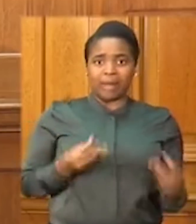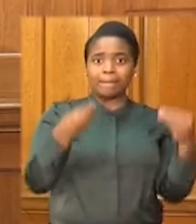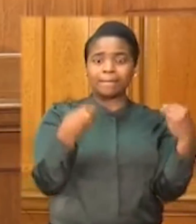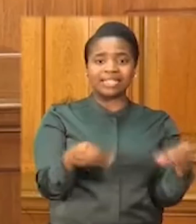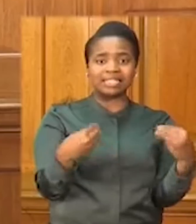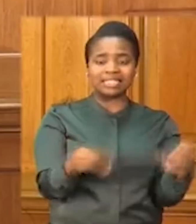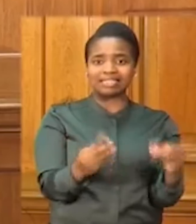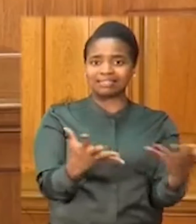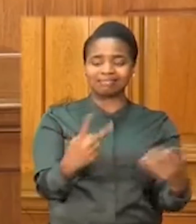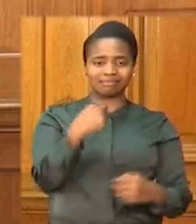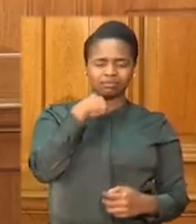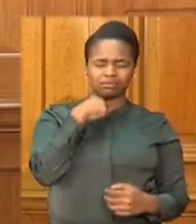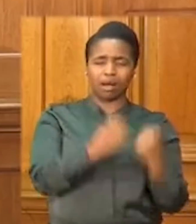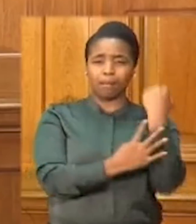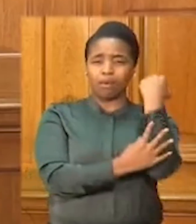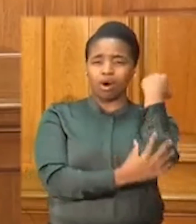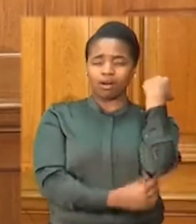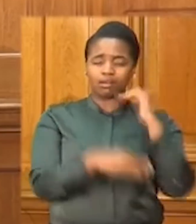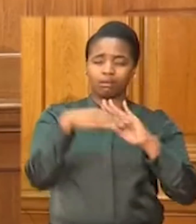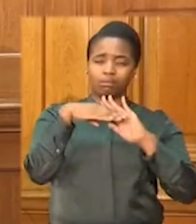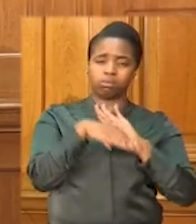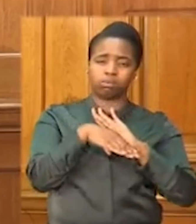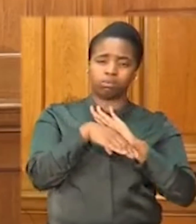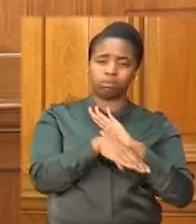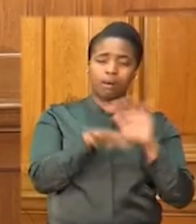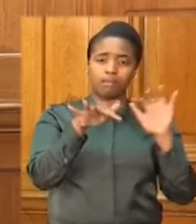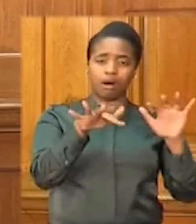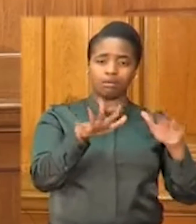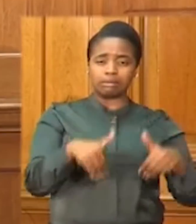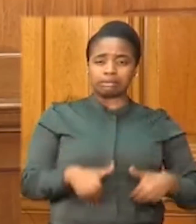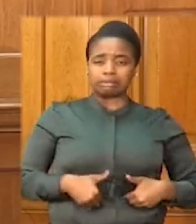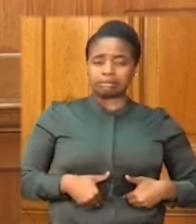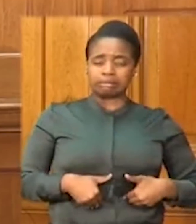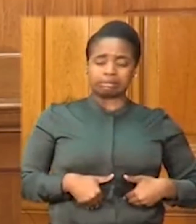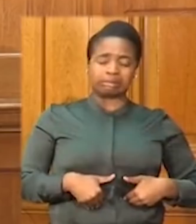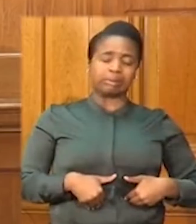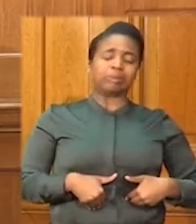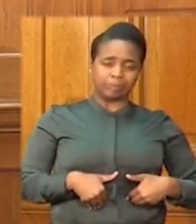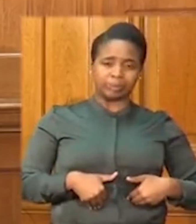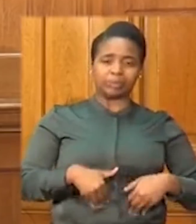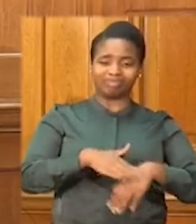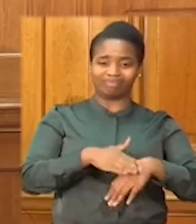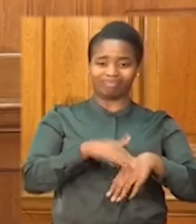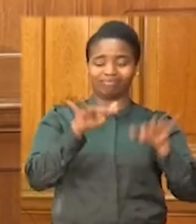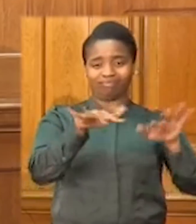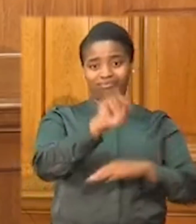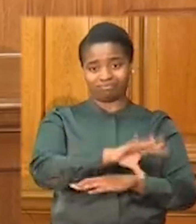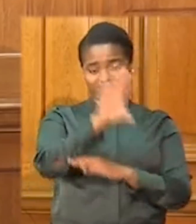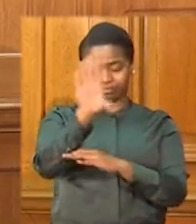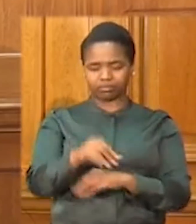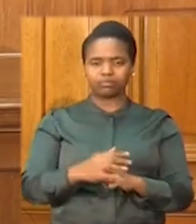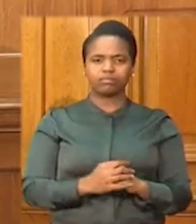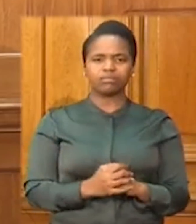deepening poverty and increasing hunger amongst our people. The urgent and dramatic measures